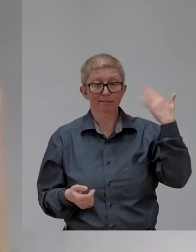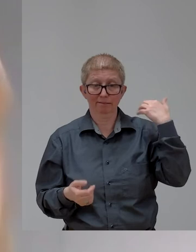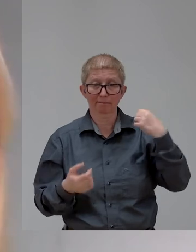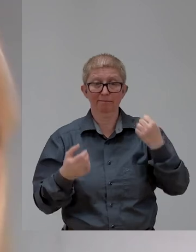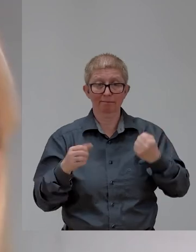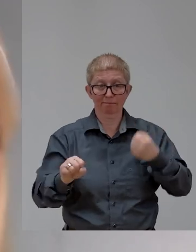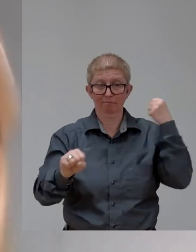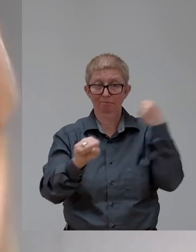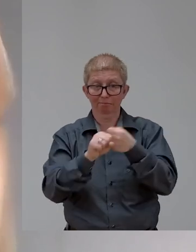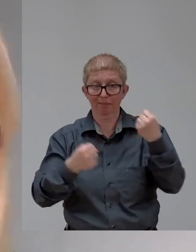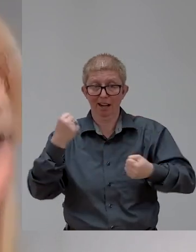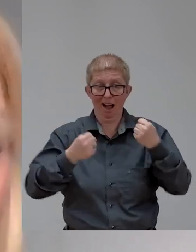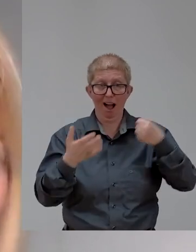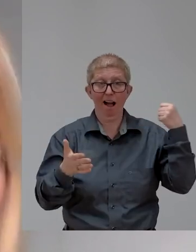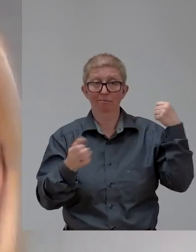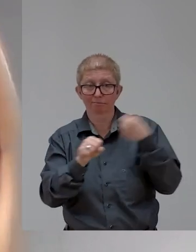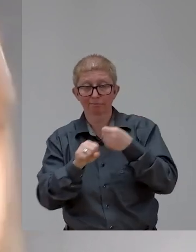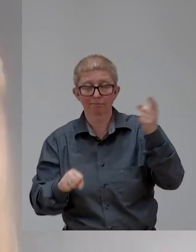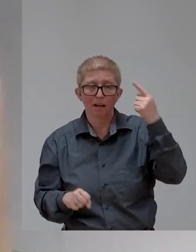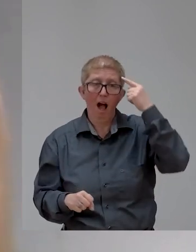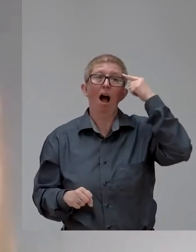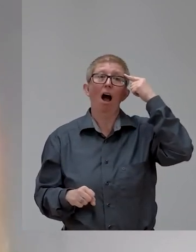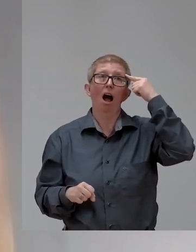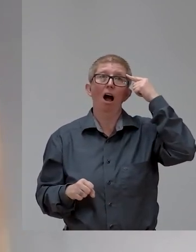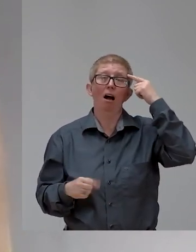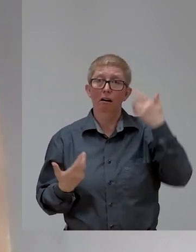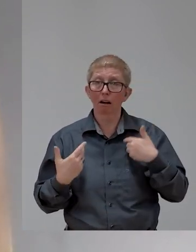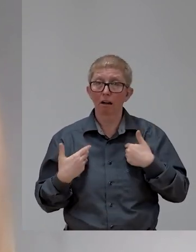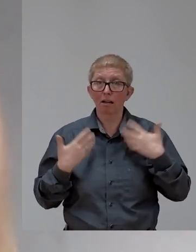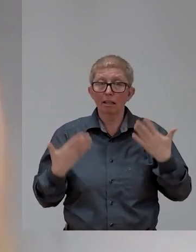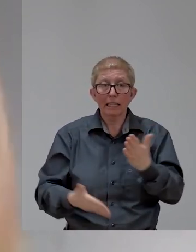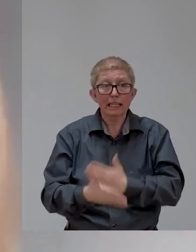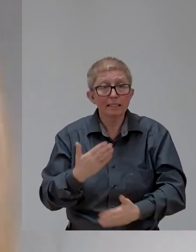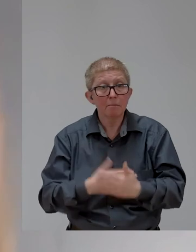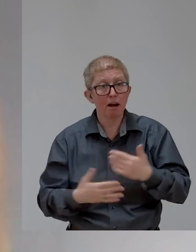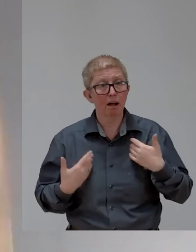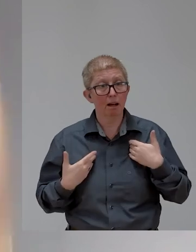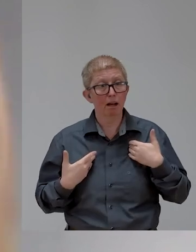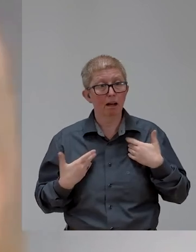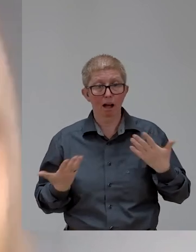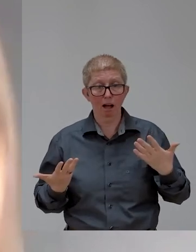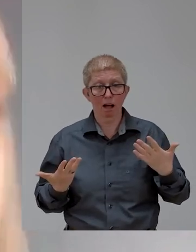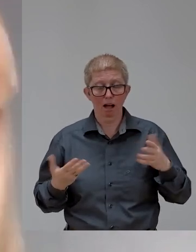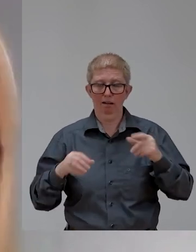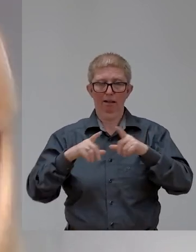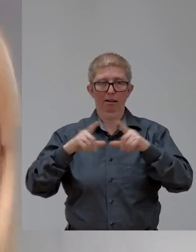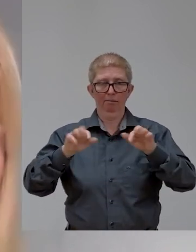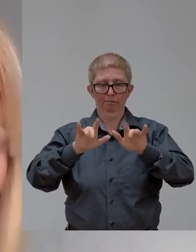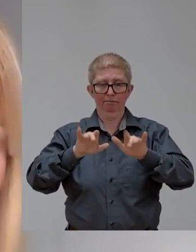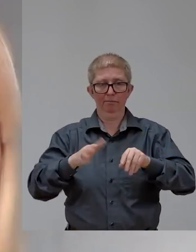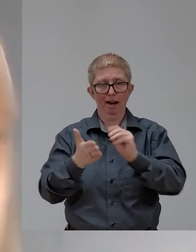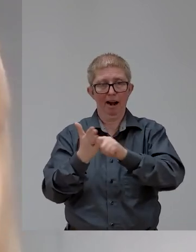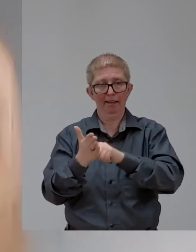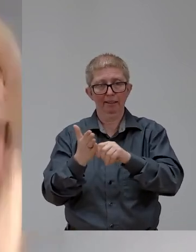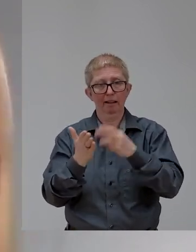you is reach out because you're not on your own. Go find somebody to speak to. That's the piece because having somebody to share it